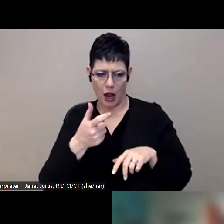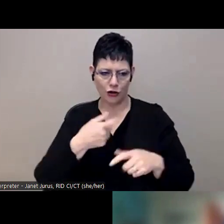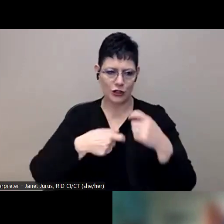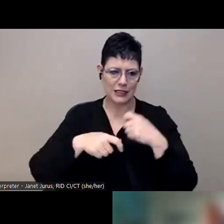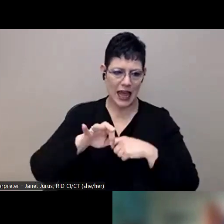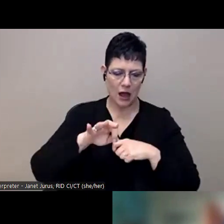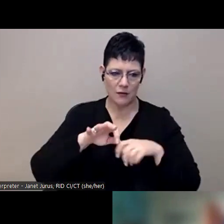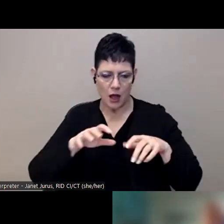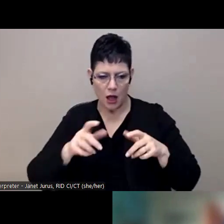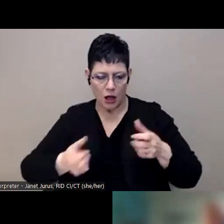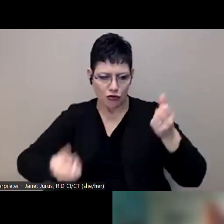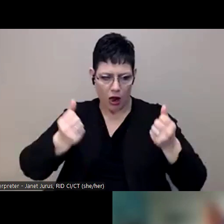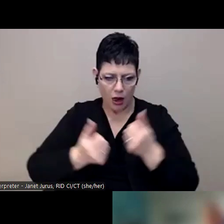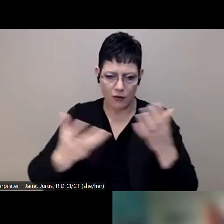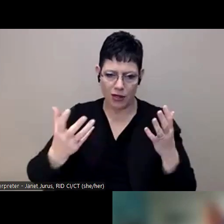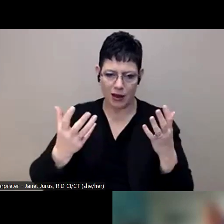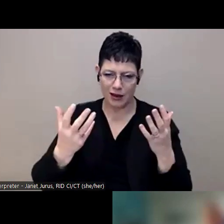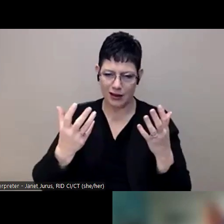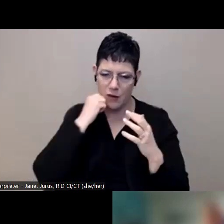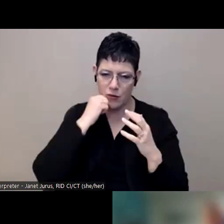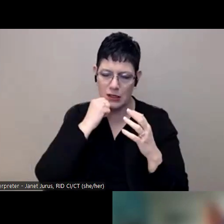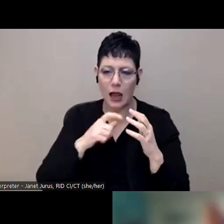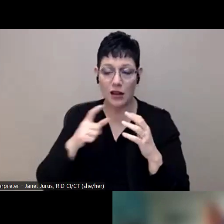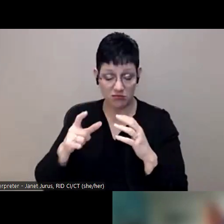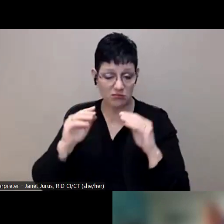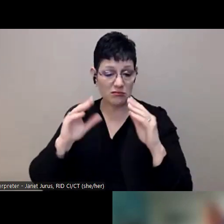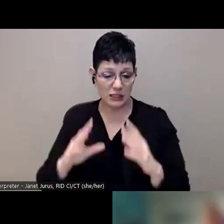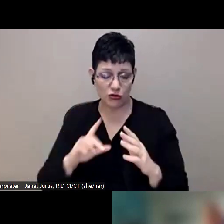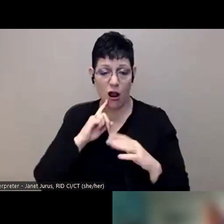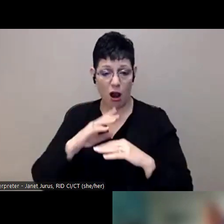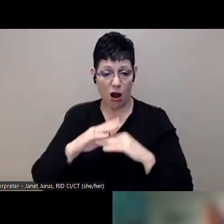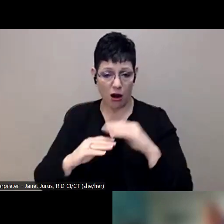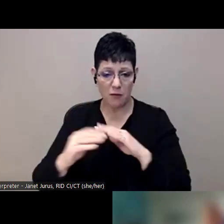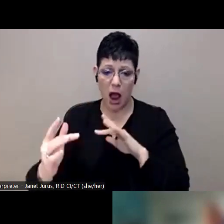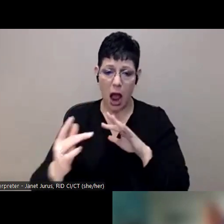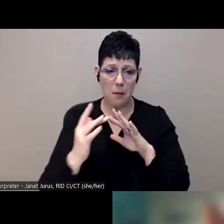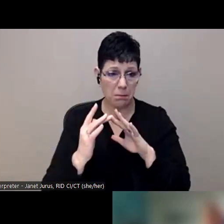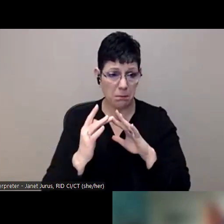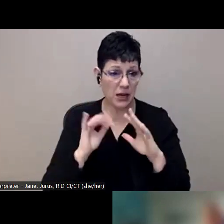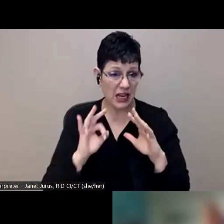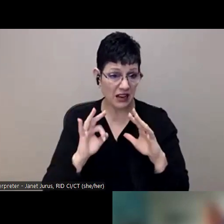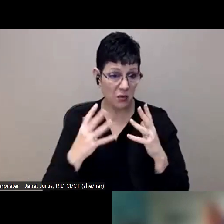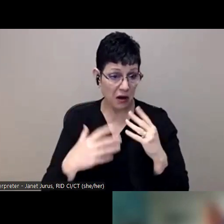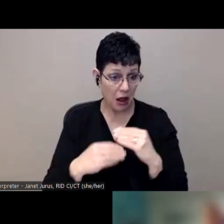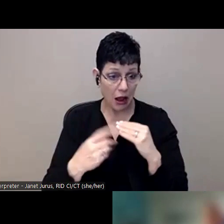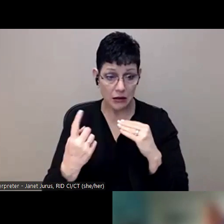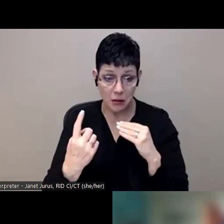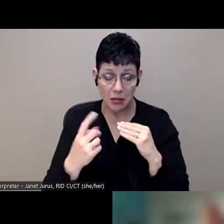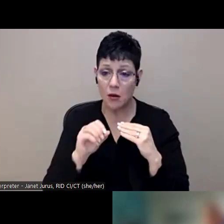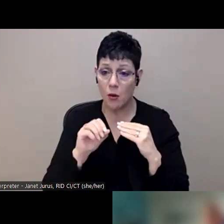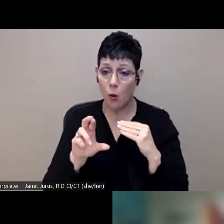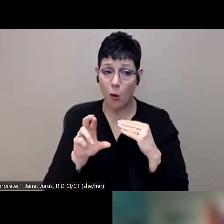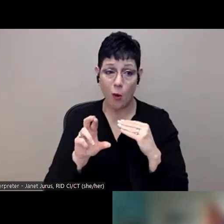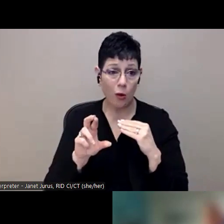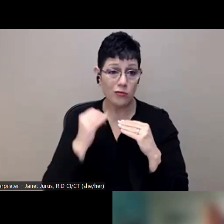and center. Um, they're comfortable for the most part reaching out if they have something that they'd like to add, or if there's